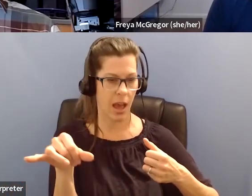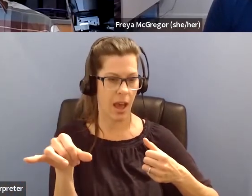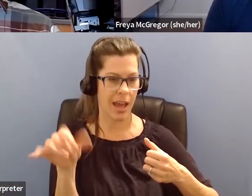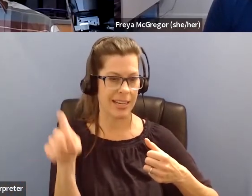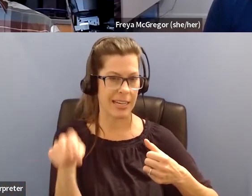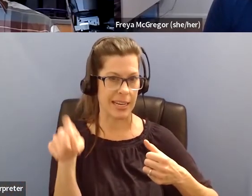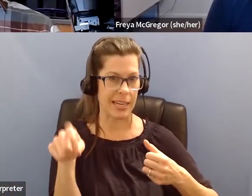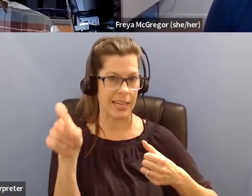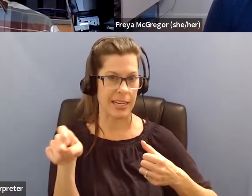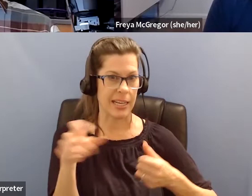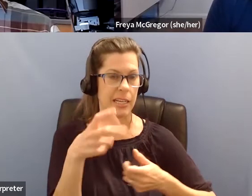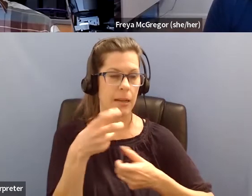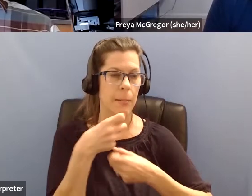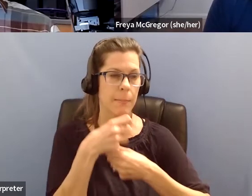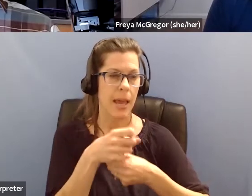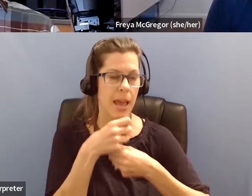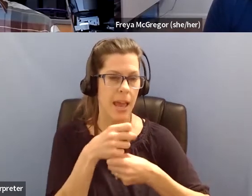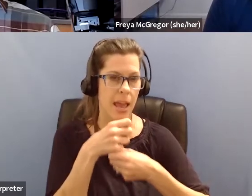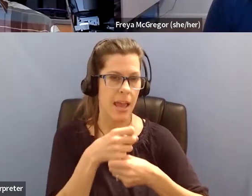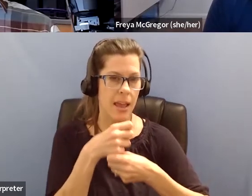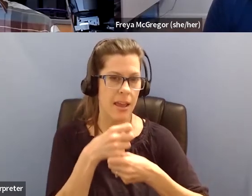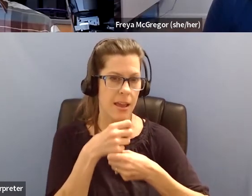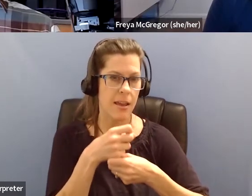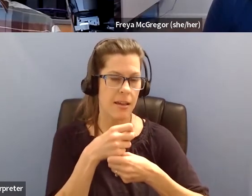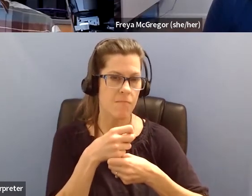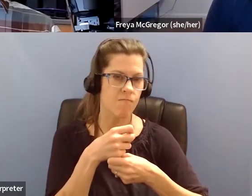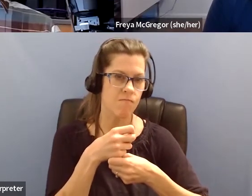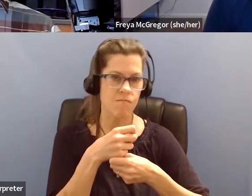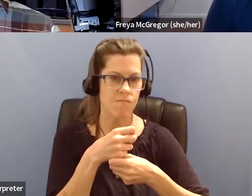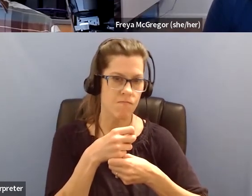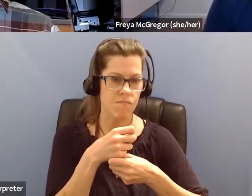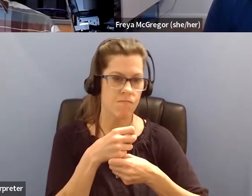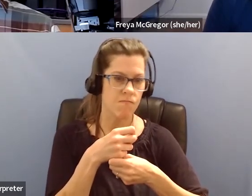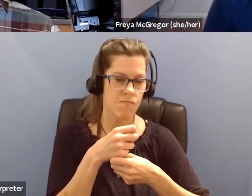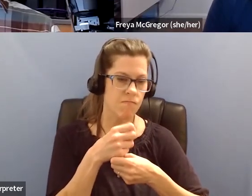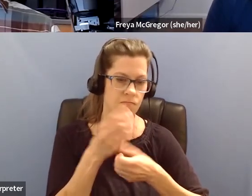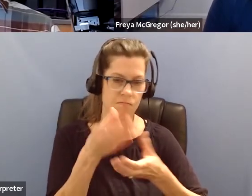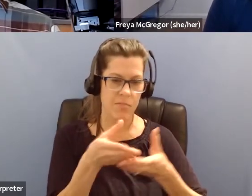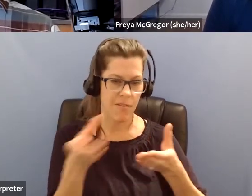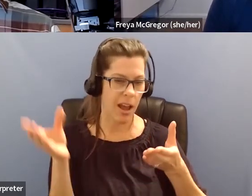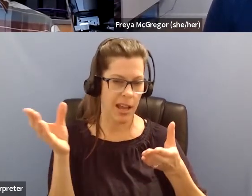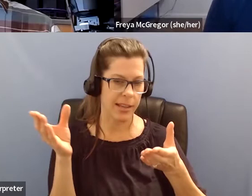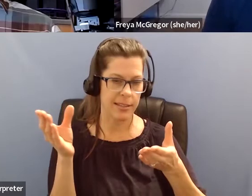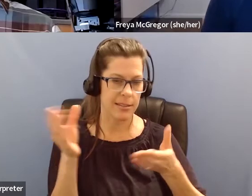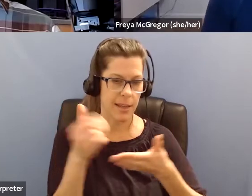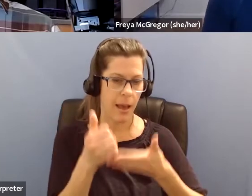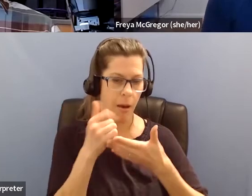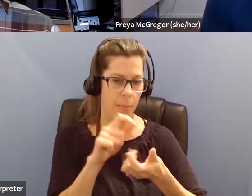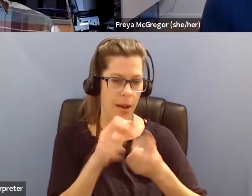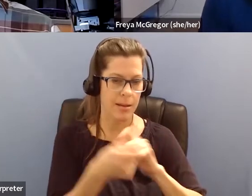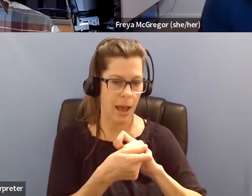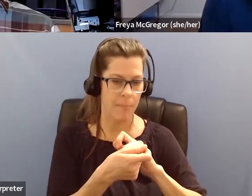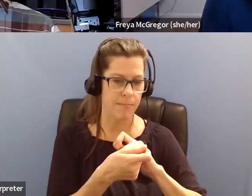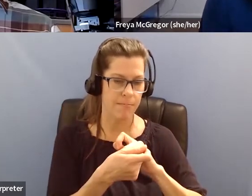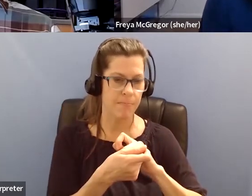some type of adapter that was, that was easy to